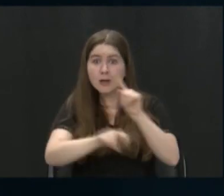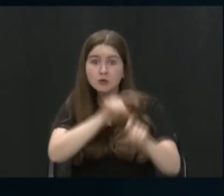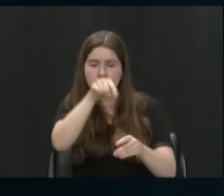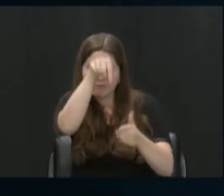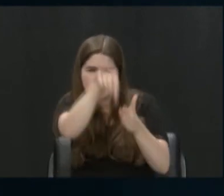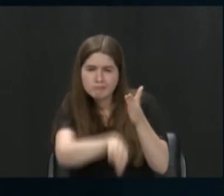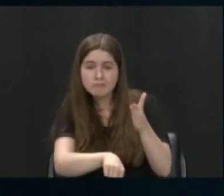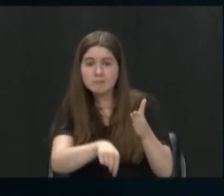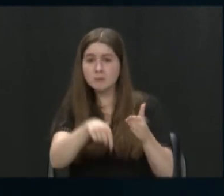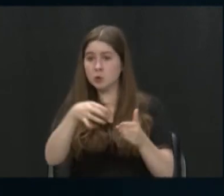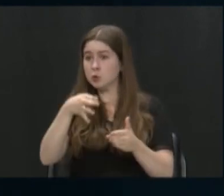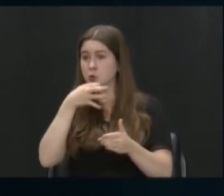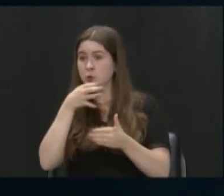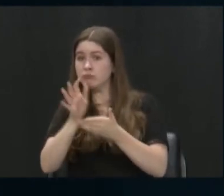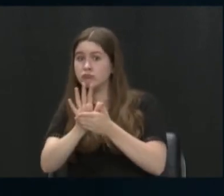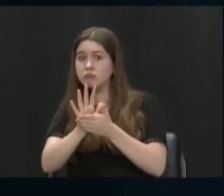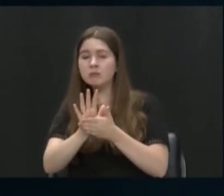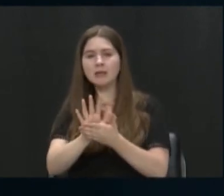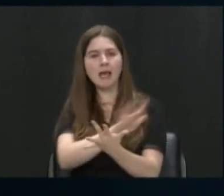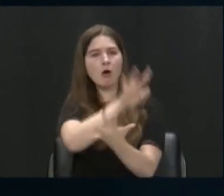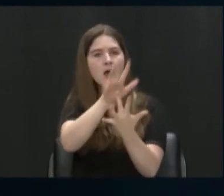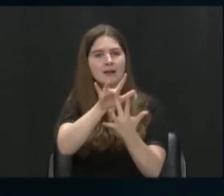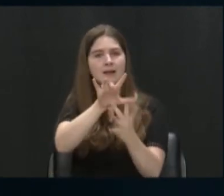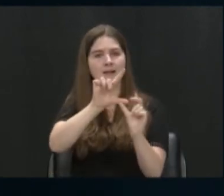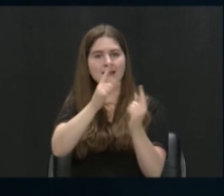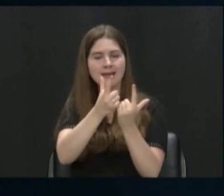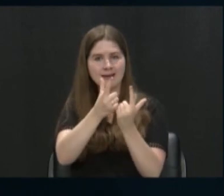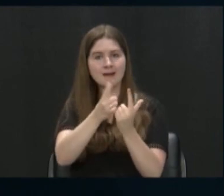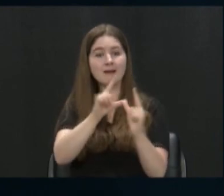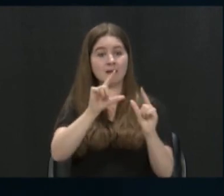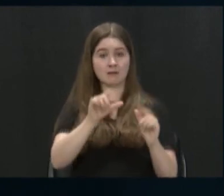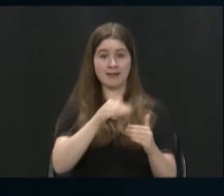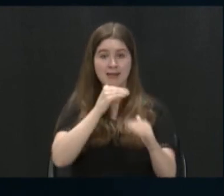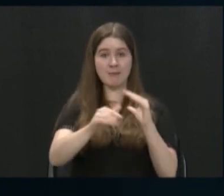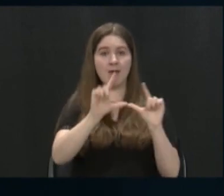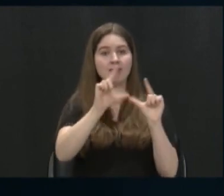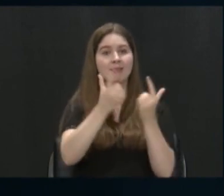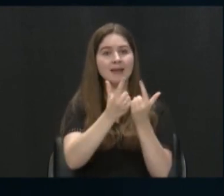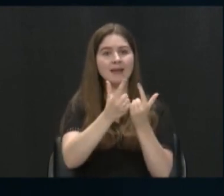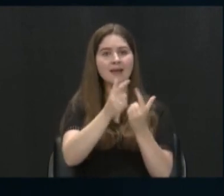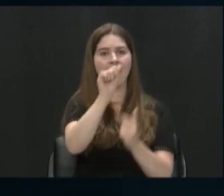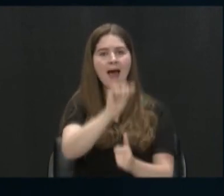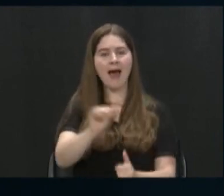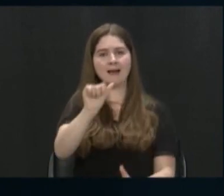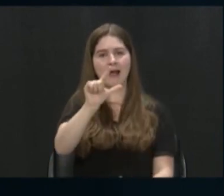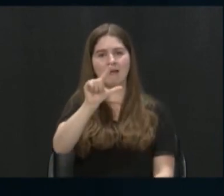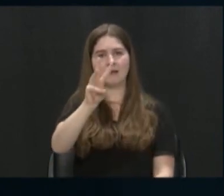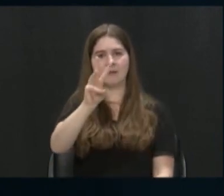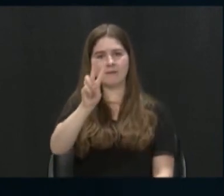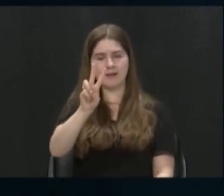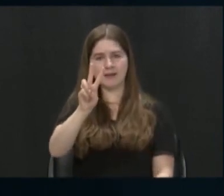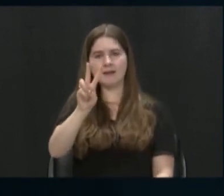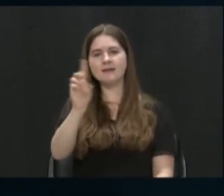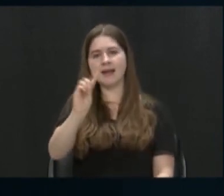programs, you can contact the league by emailing league at lwvdayton.org. You can mail us again. That's